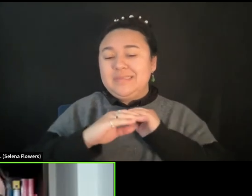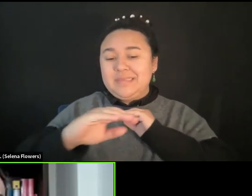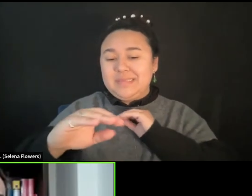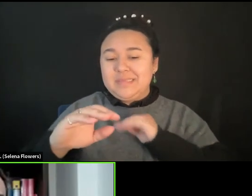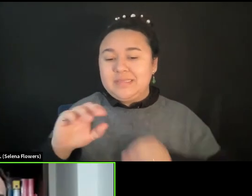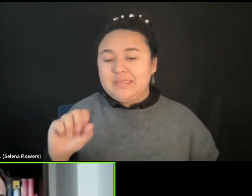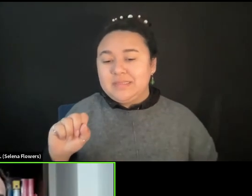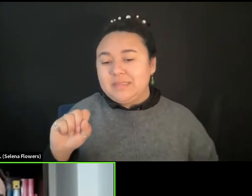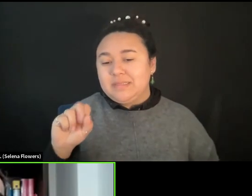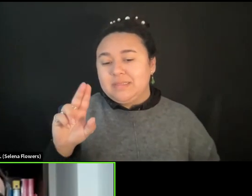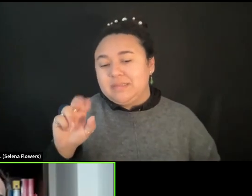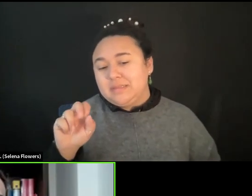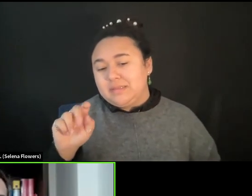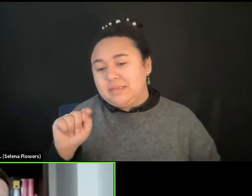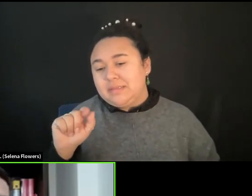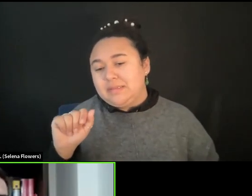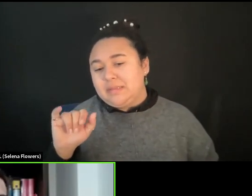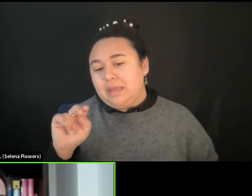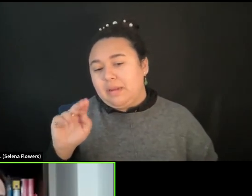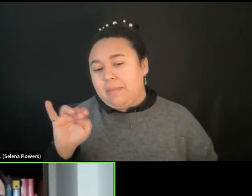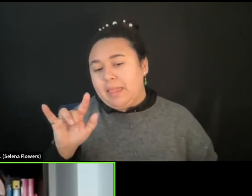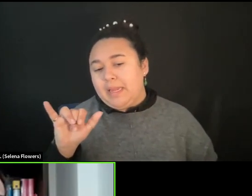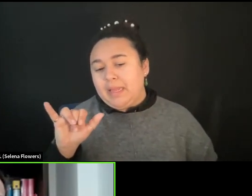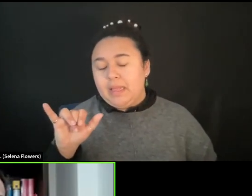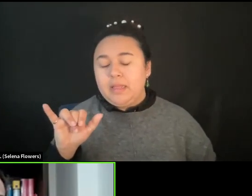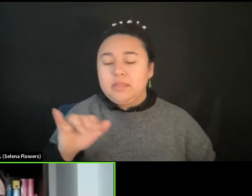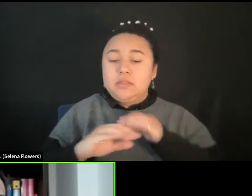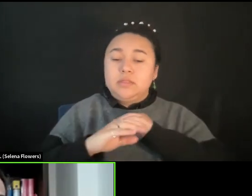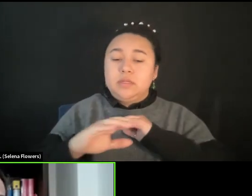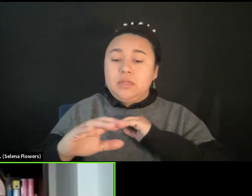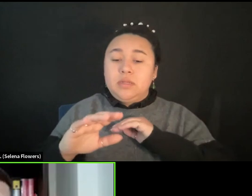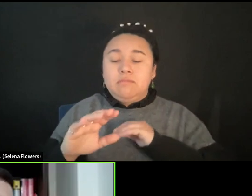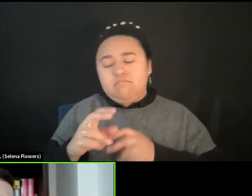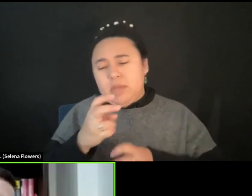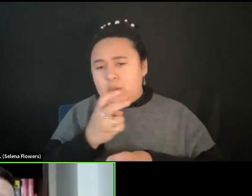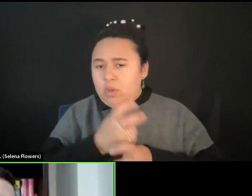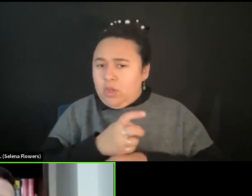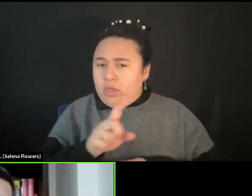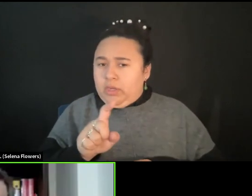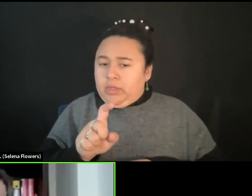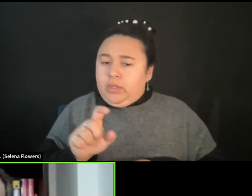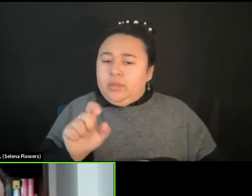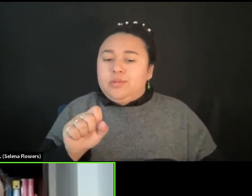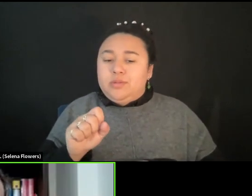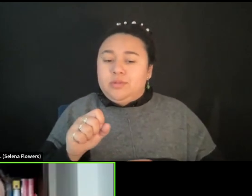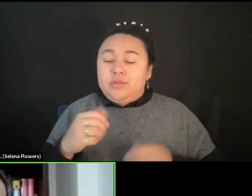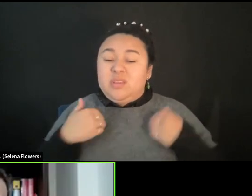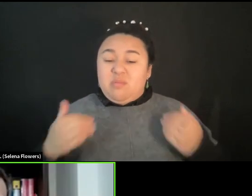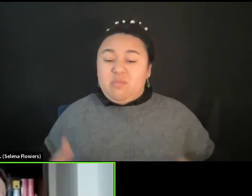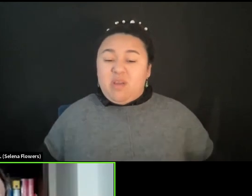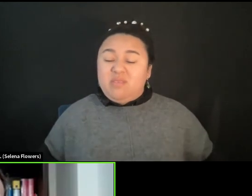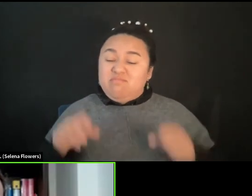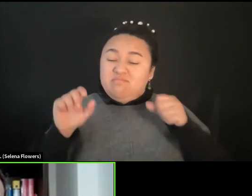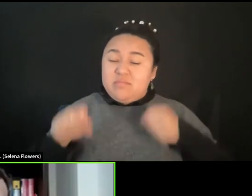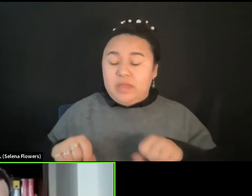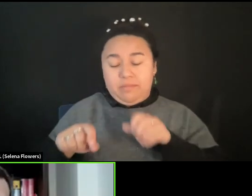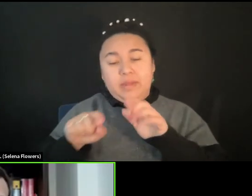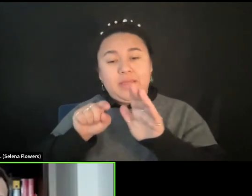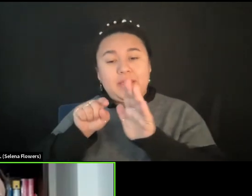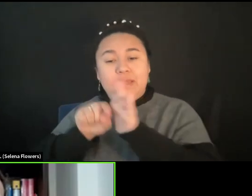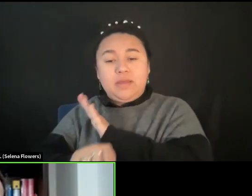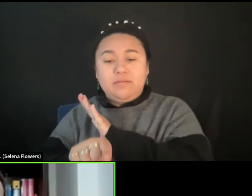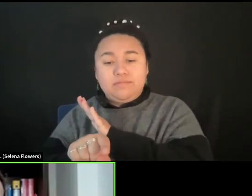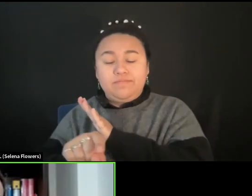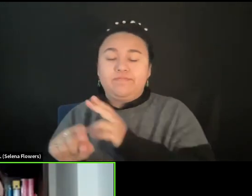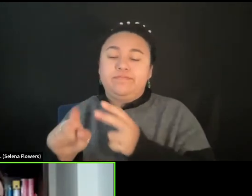and the body can be killed, damaged, imprisoned.